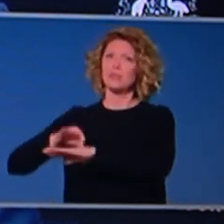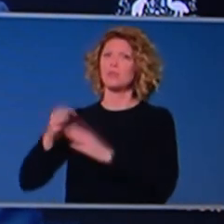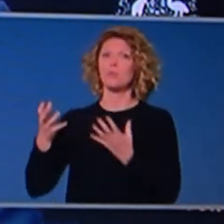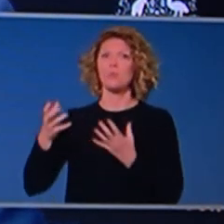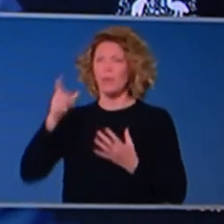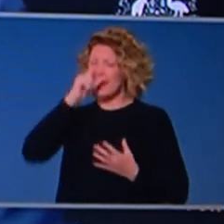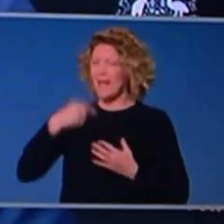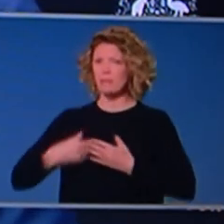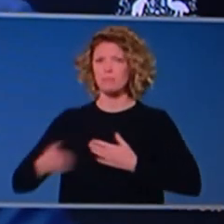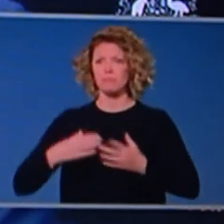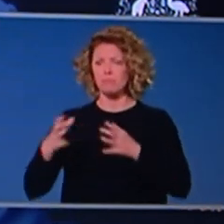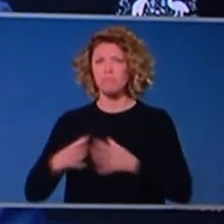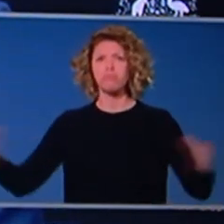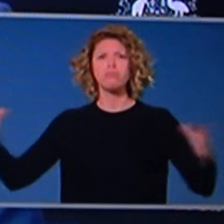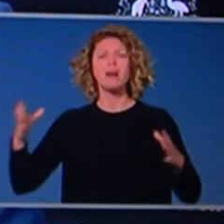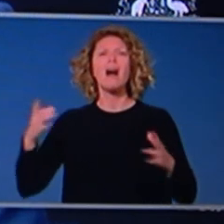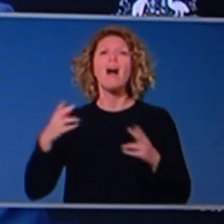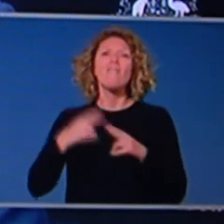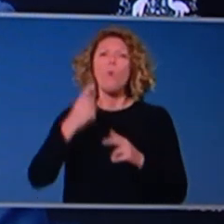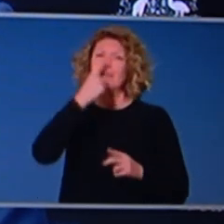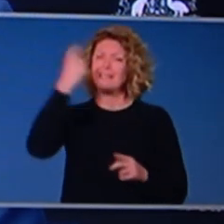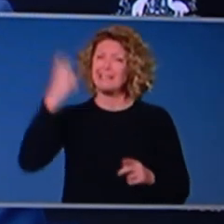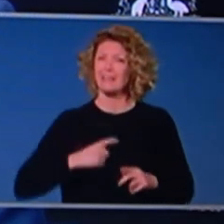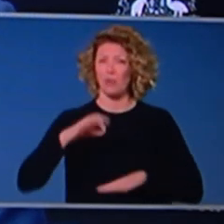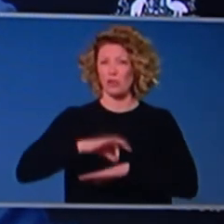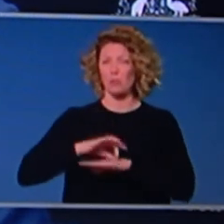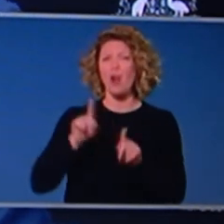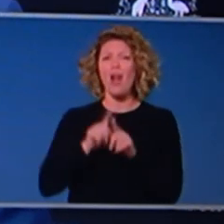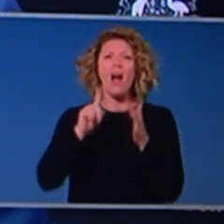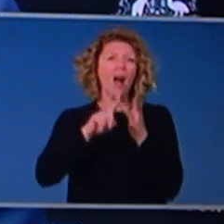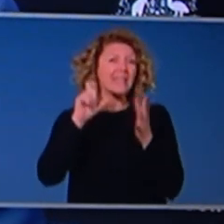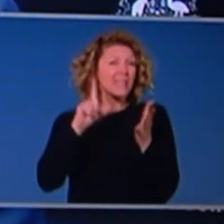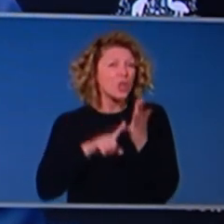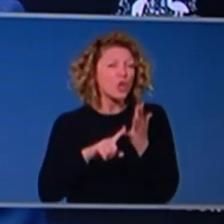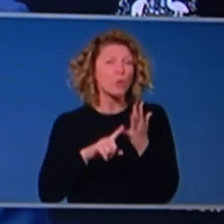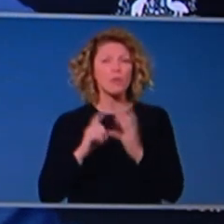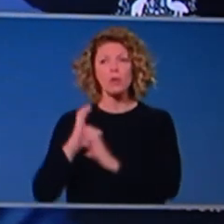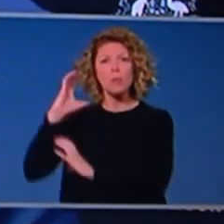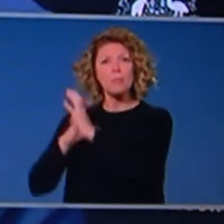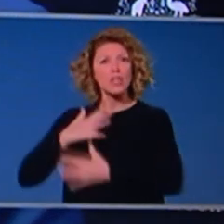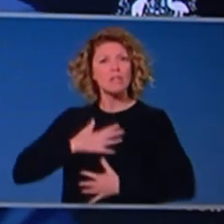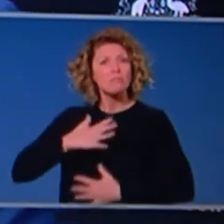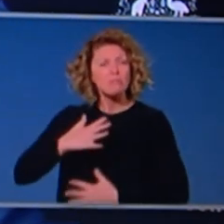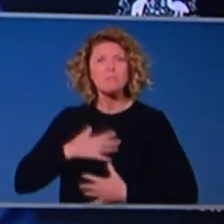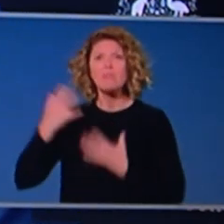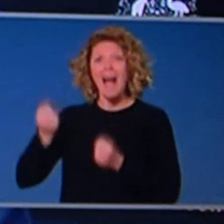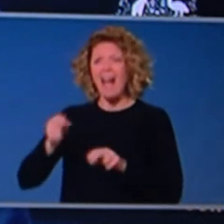capacity, with enough ventilators and an ICU expansion capacity. All of those are in place.